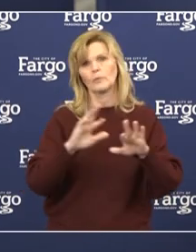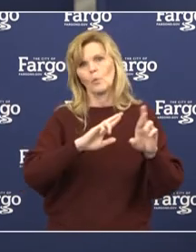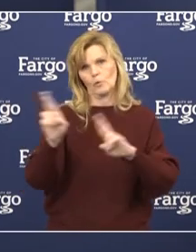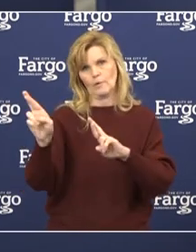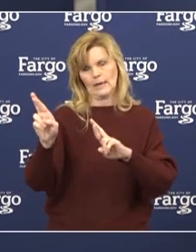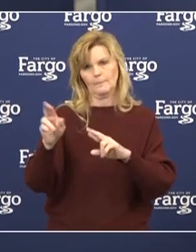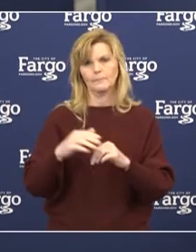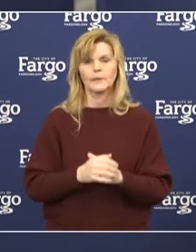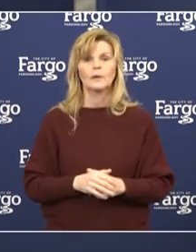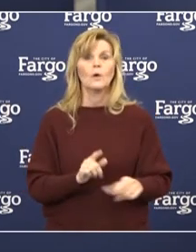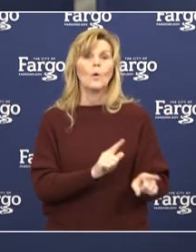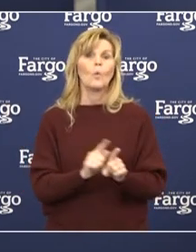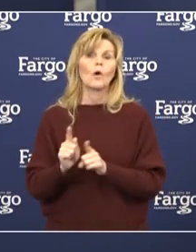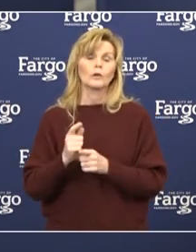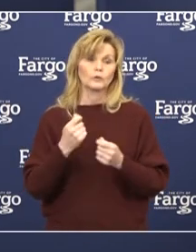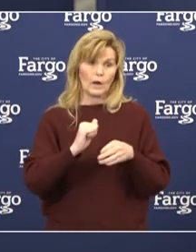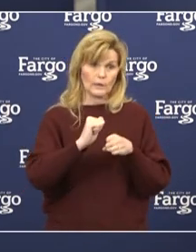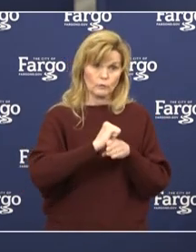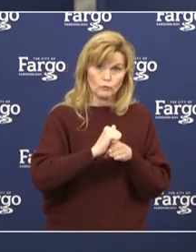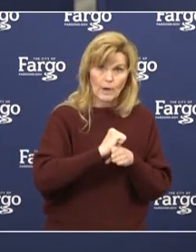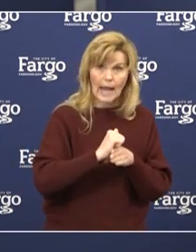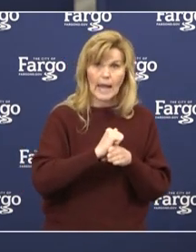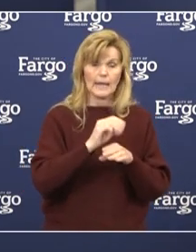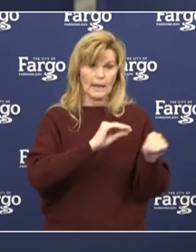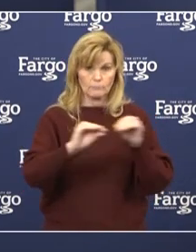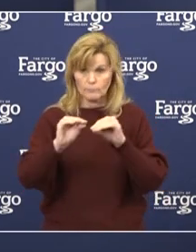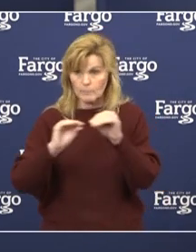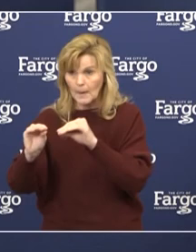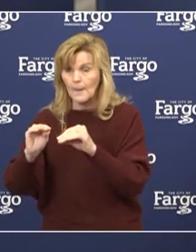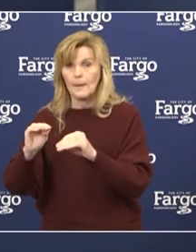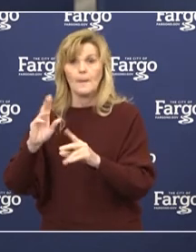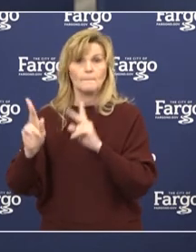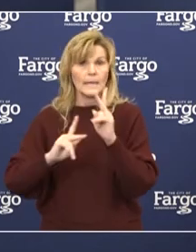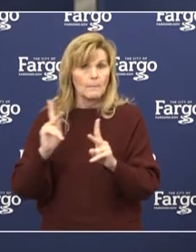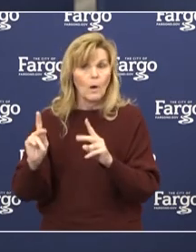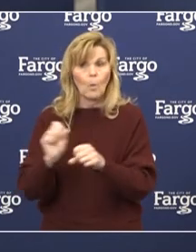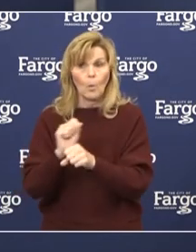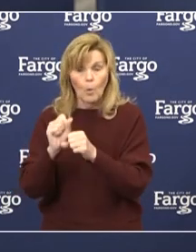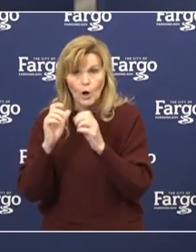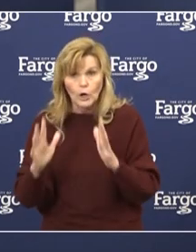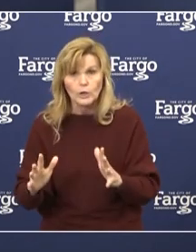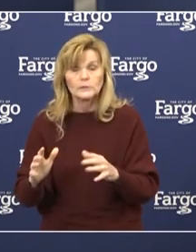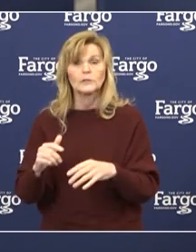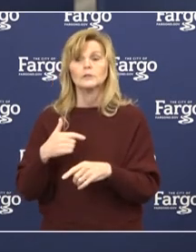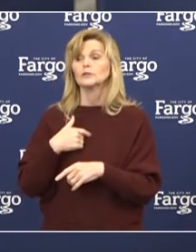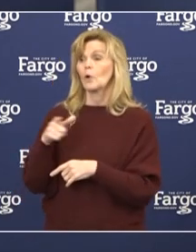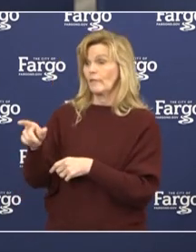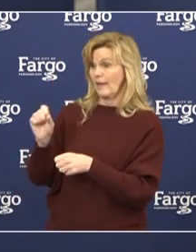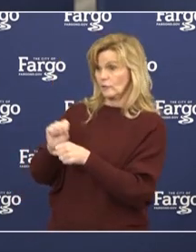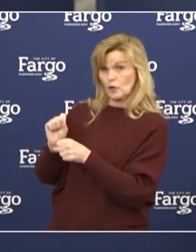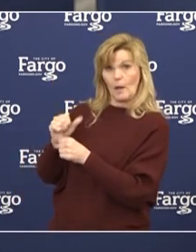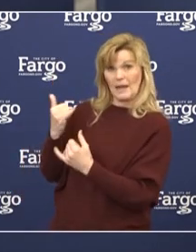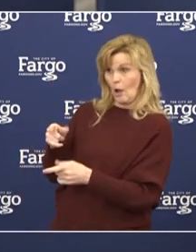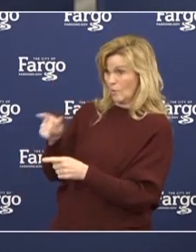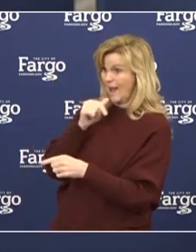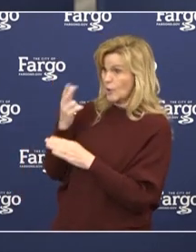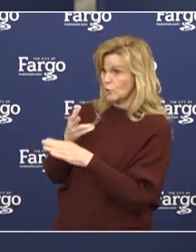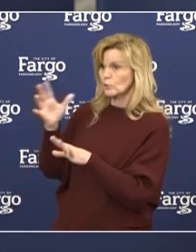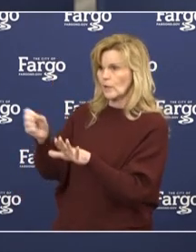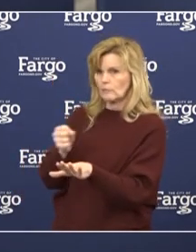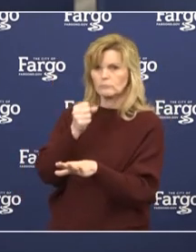that, we're working to train and redeploy our staff and providers so they can be redeployed to a place that they're most needed